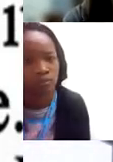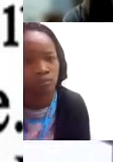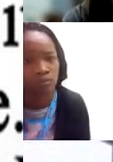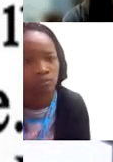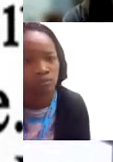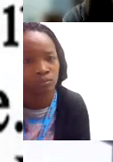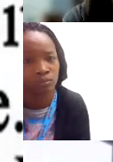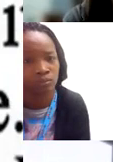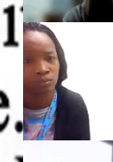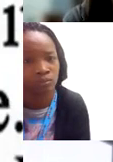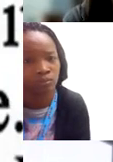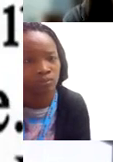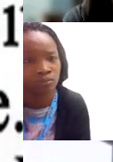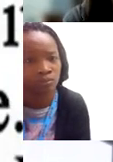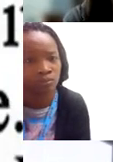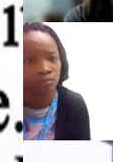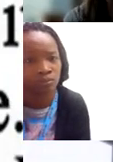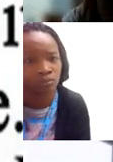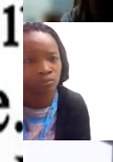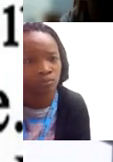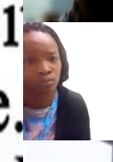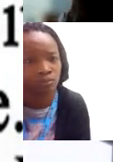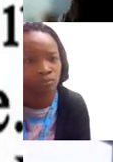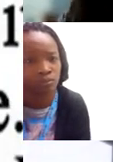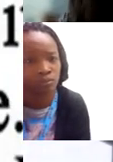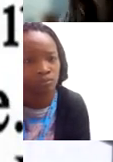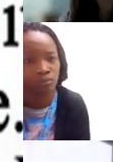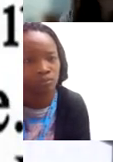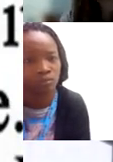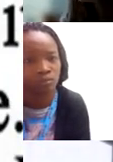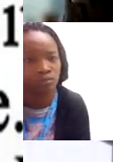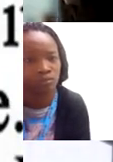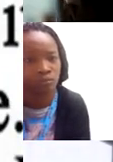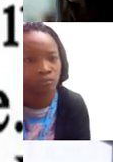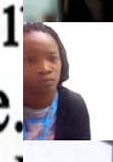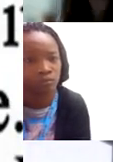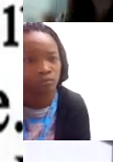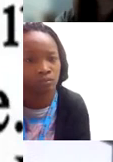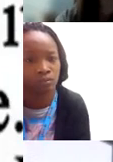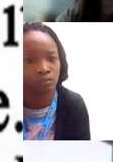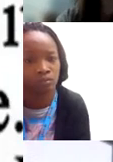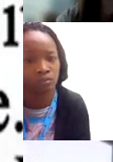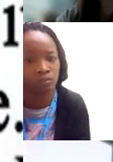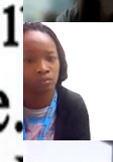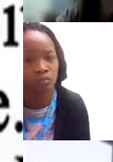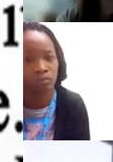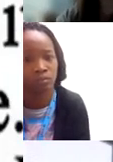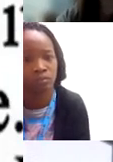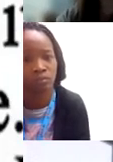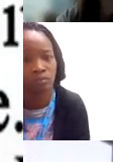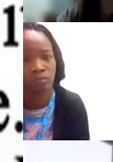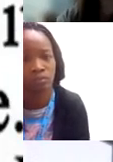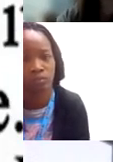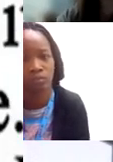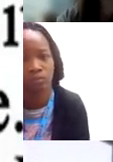and it looks like we're just shy of 60 percent uh response rate with about 15 seconds left on the